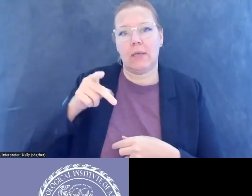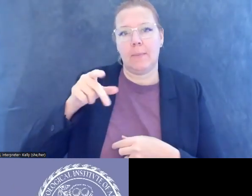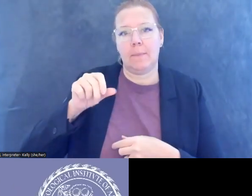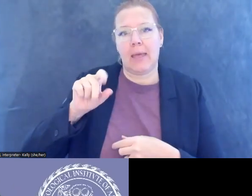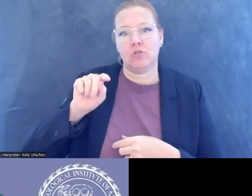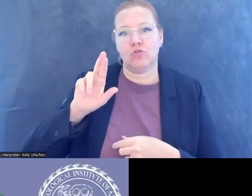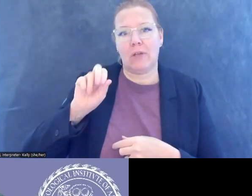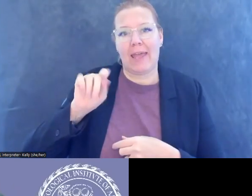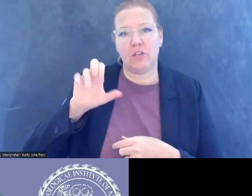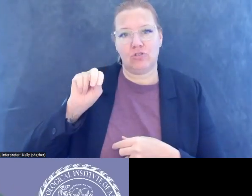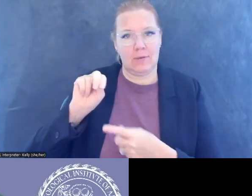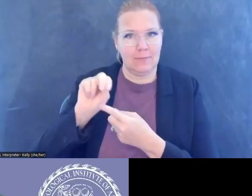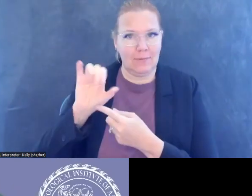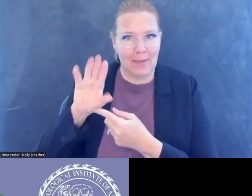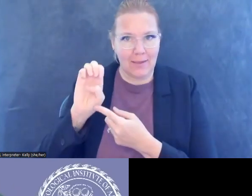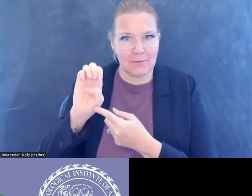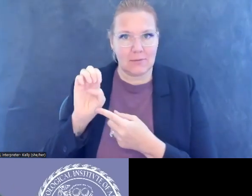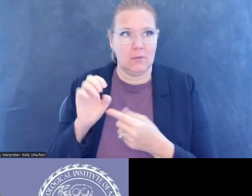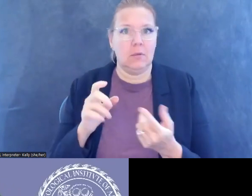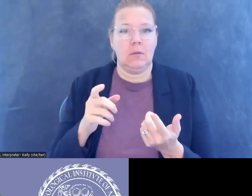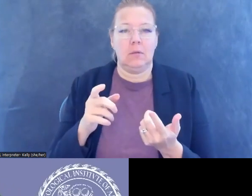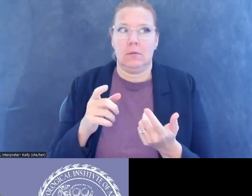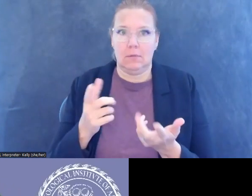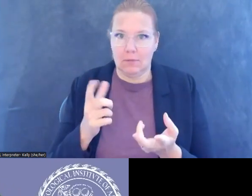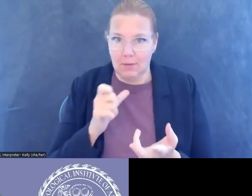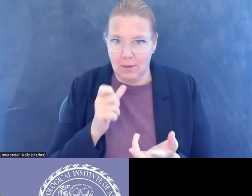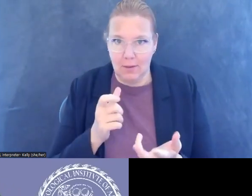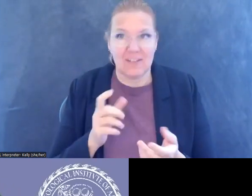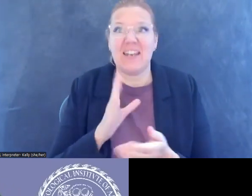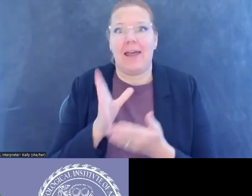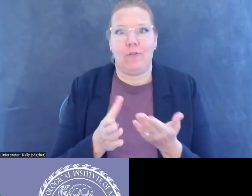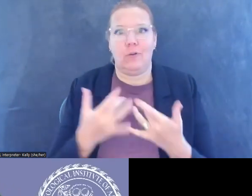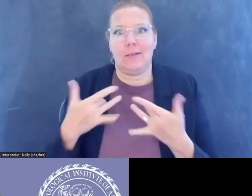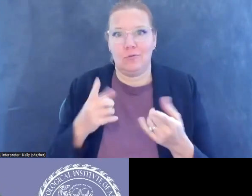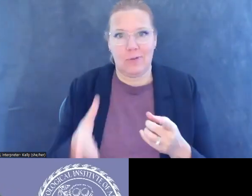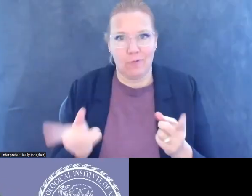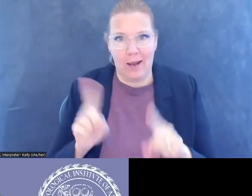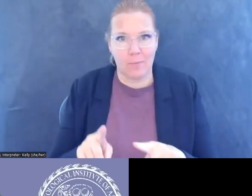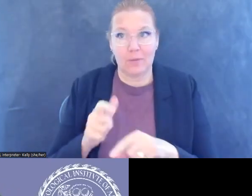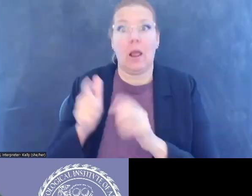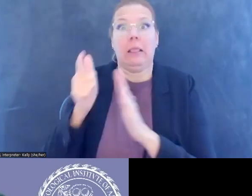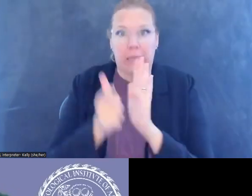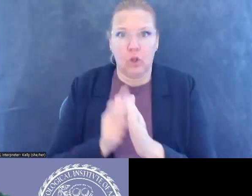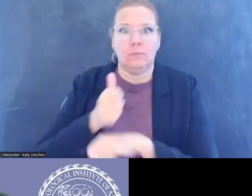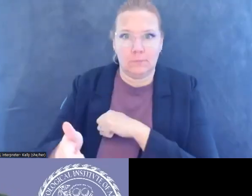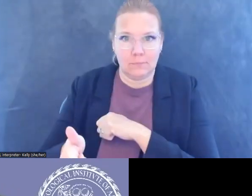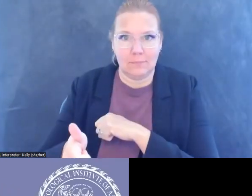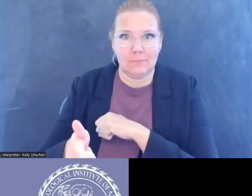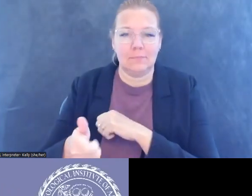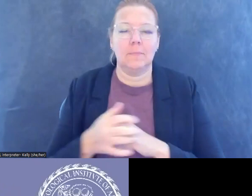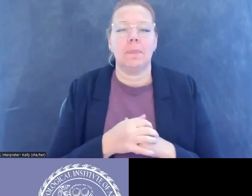charges. What I think has distinguished recent years is that the U.S.